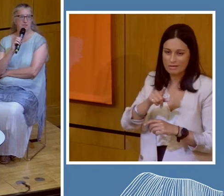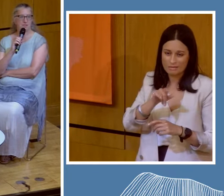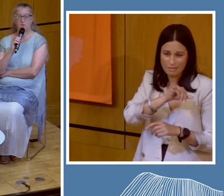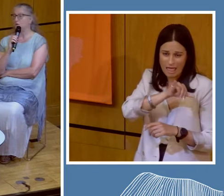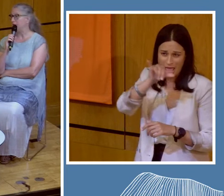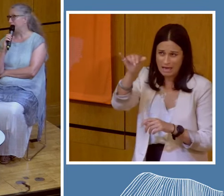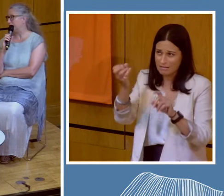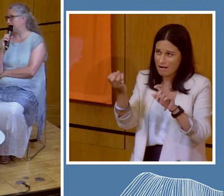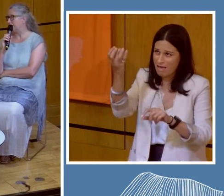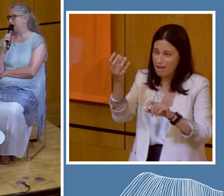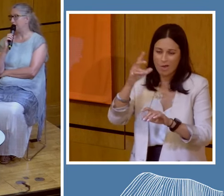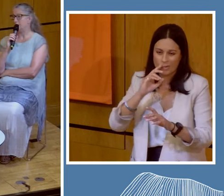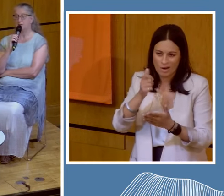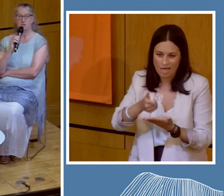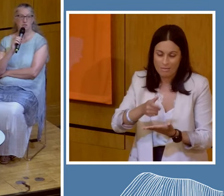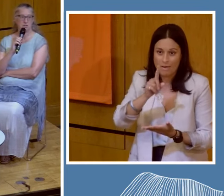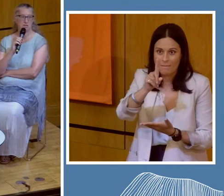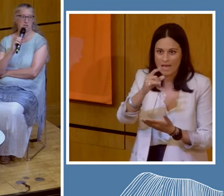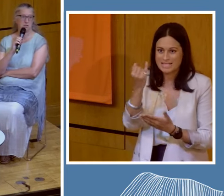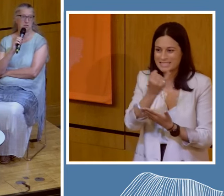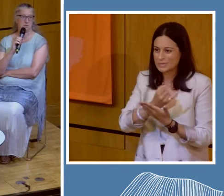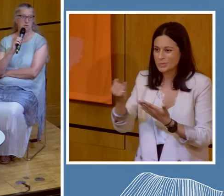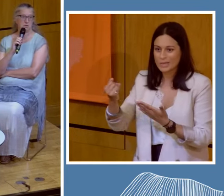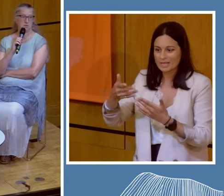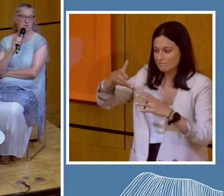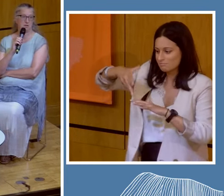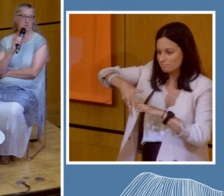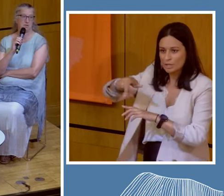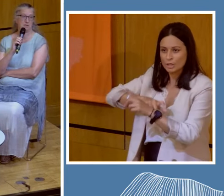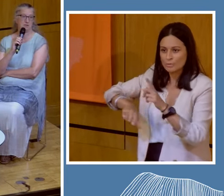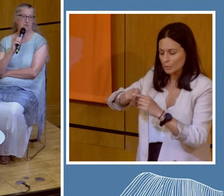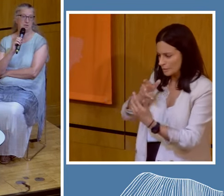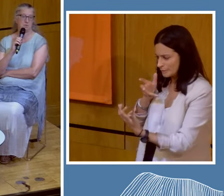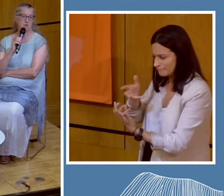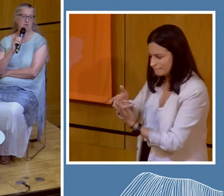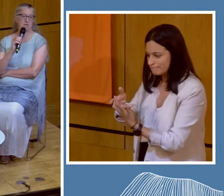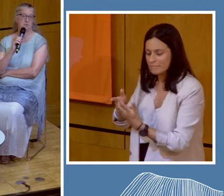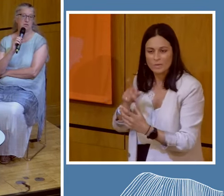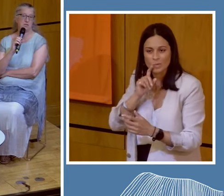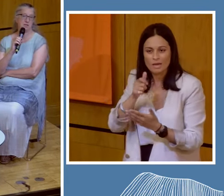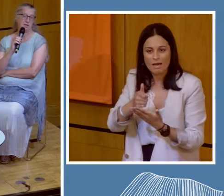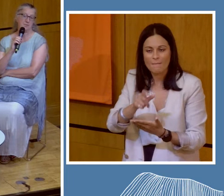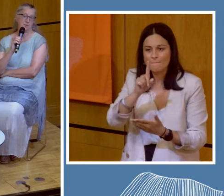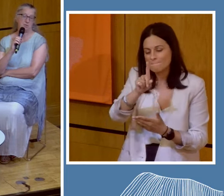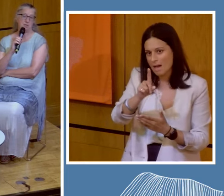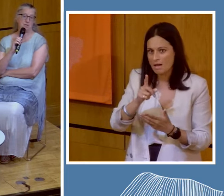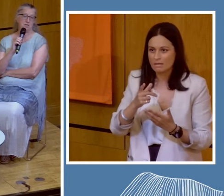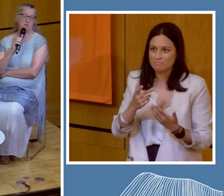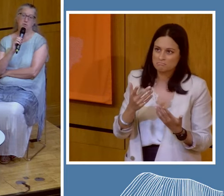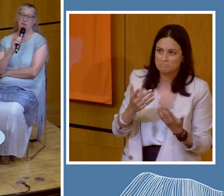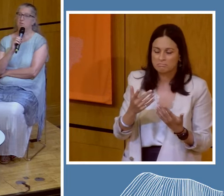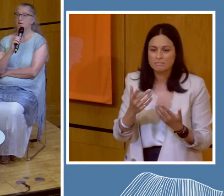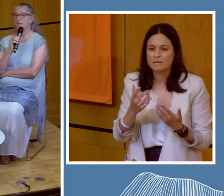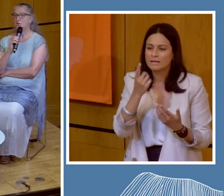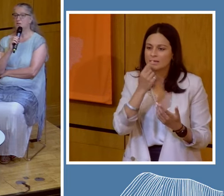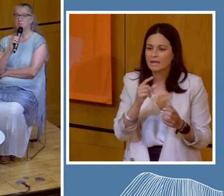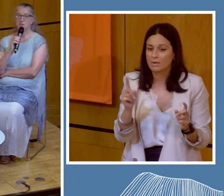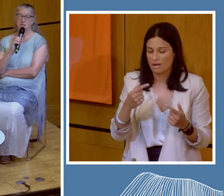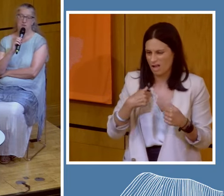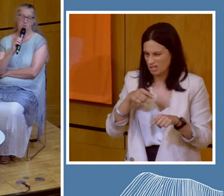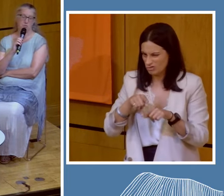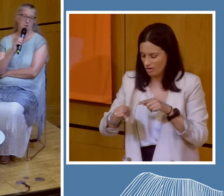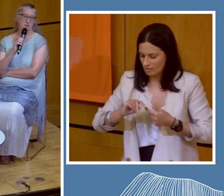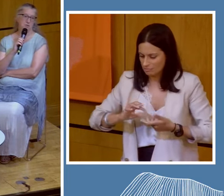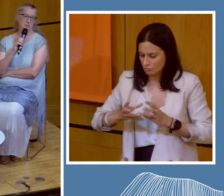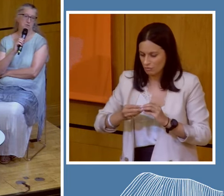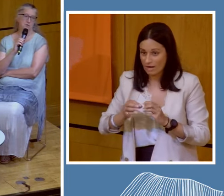them live for six weeks in an indigenous community. But I mean, to be honest, if we could maybe we could do I did try to